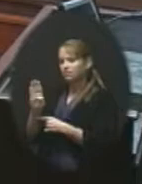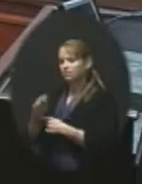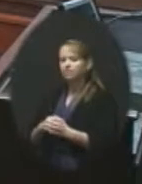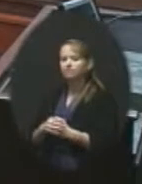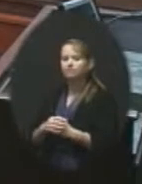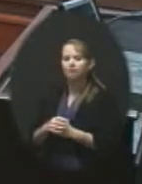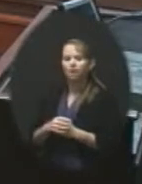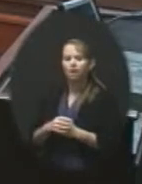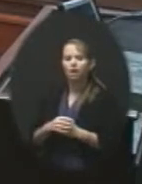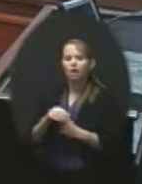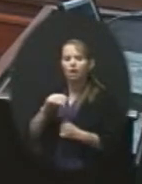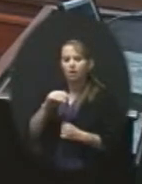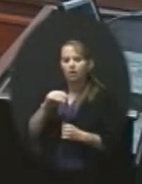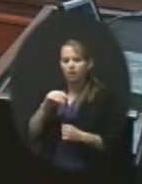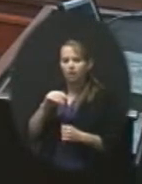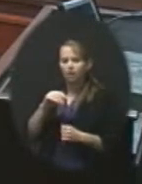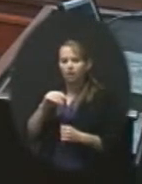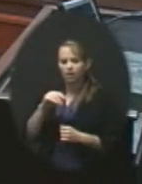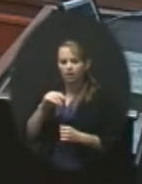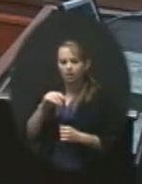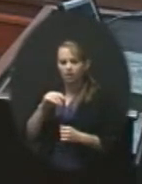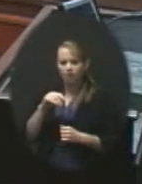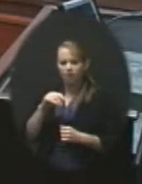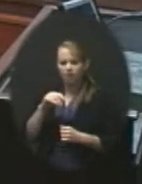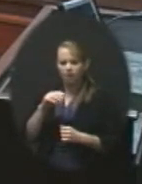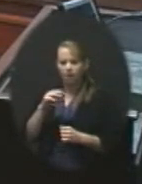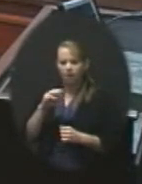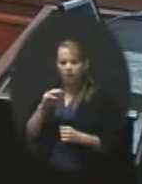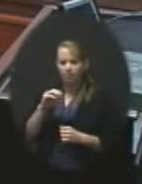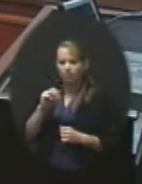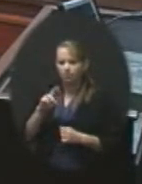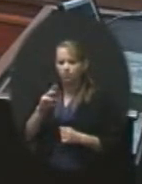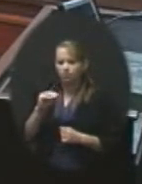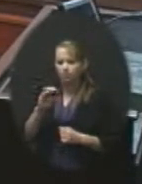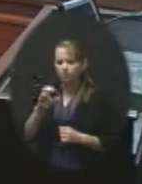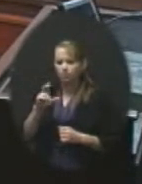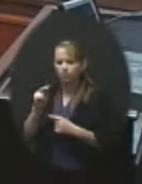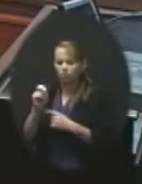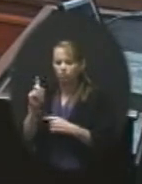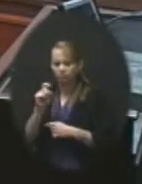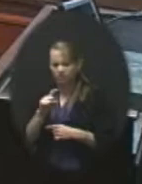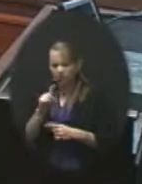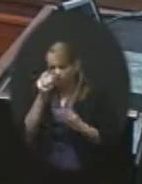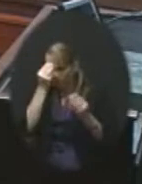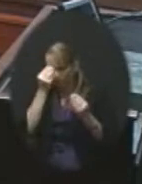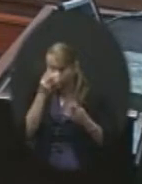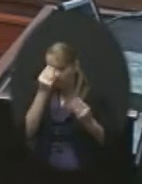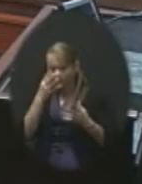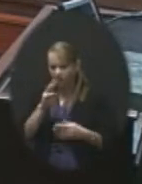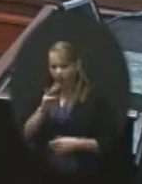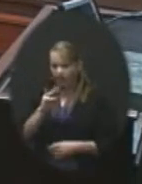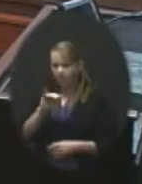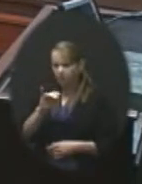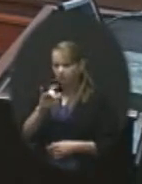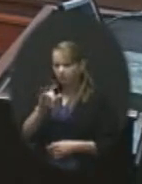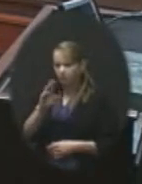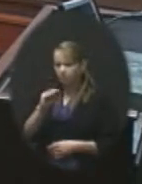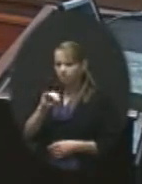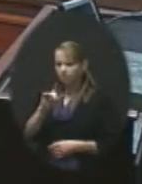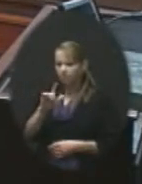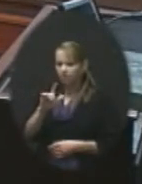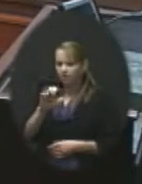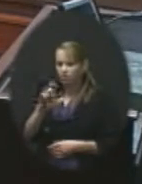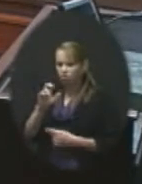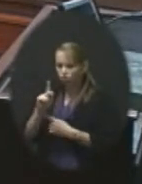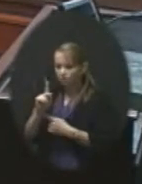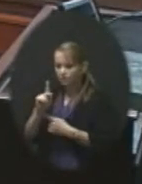Brad. Dr. Berry could just give us an update on Mill Creek or Mill Creek in the center where we